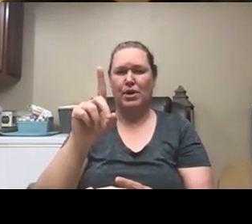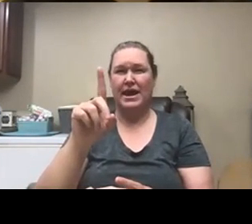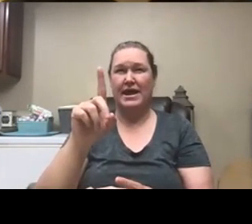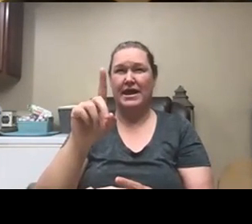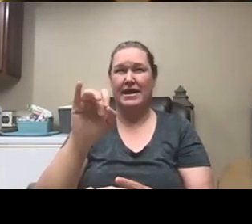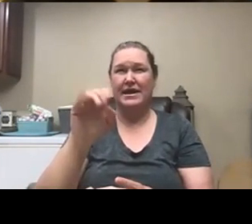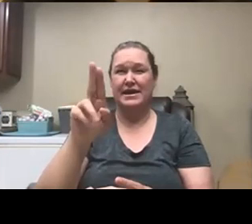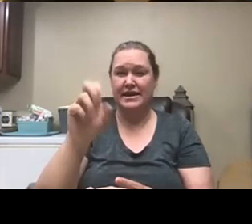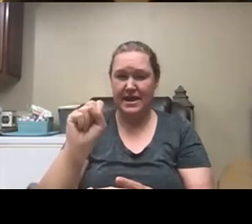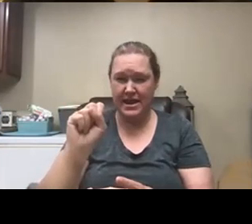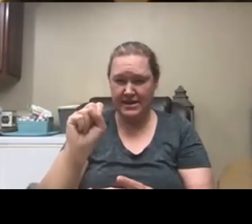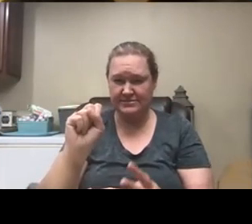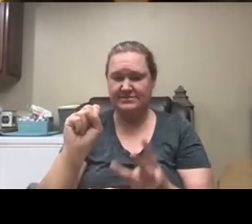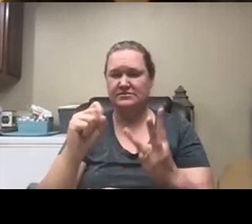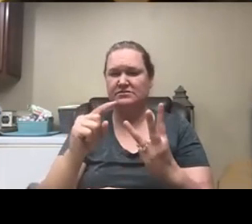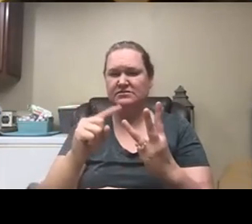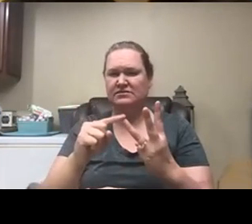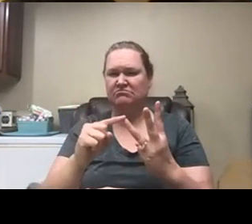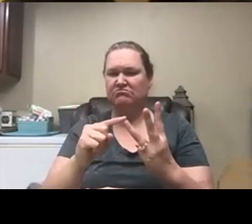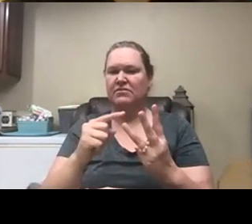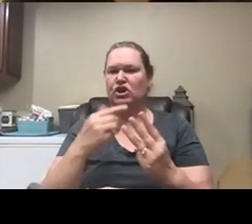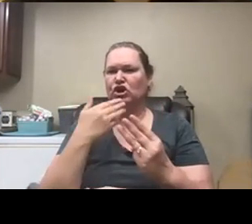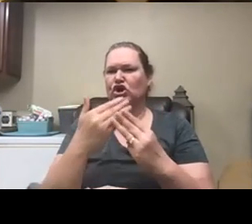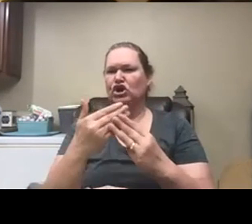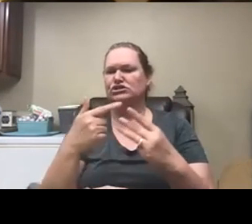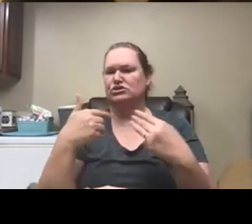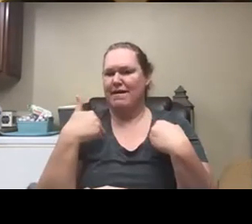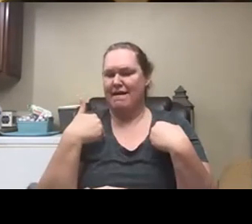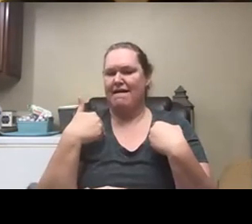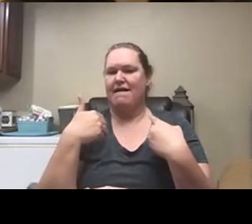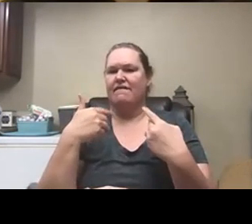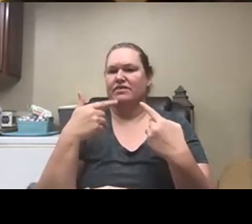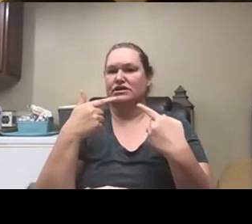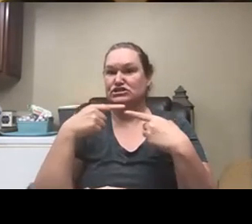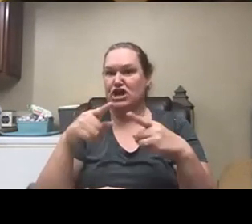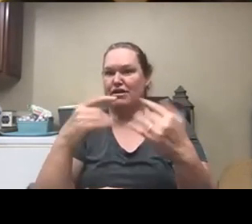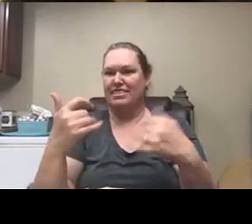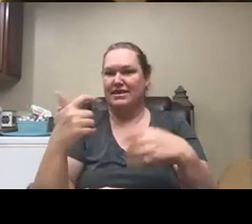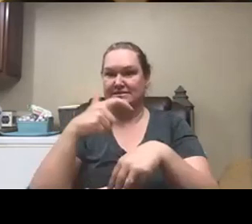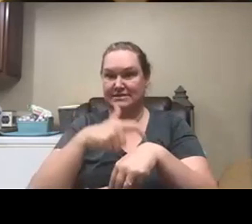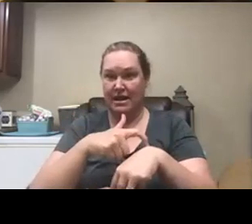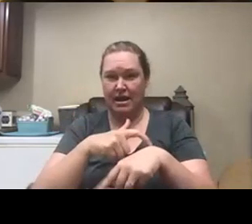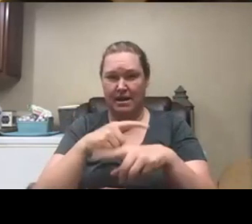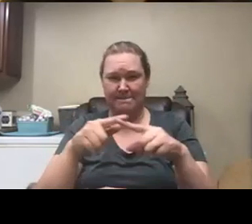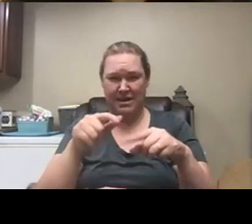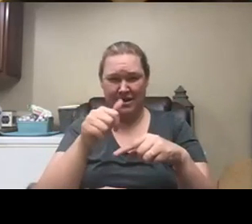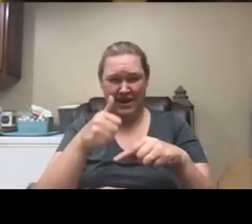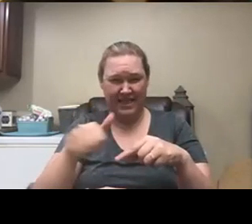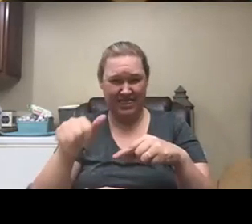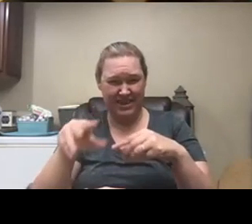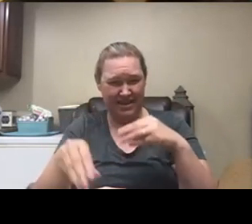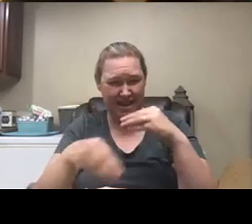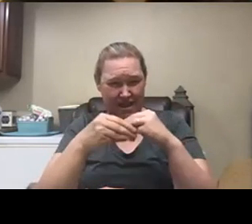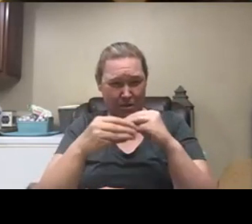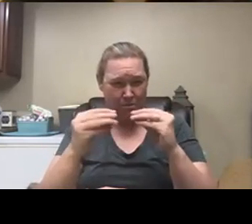yes eucalyptus radia and those are good to have especially